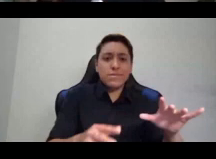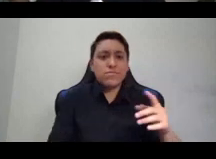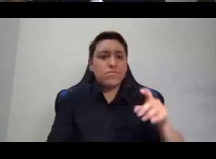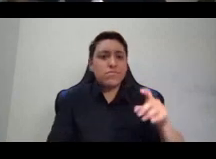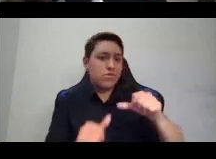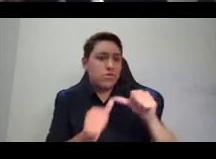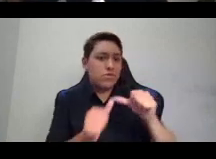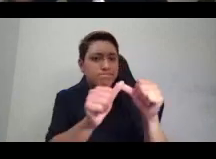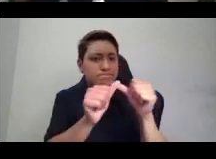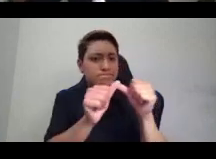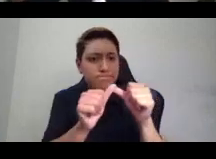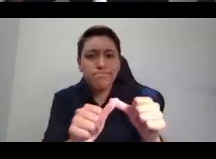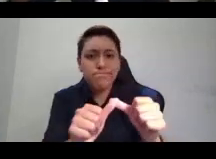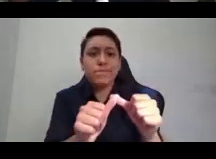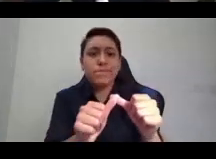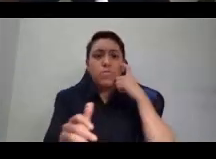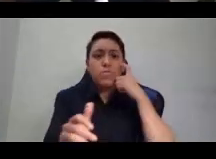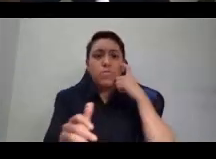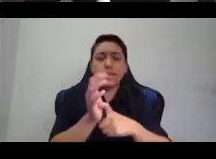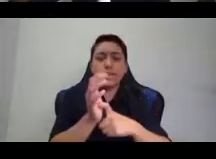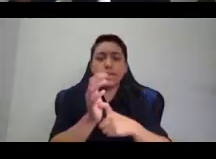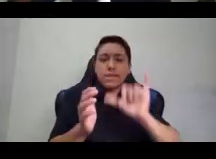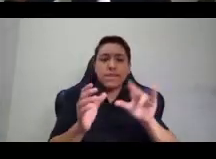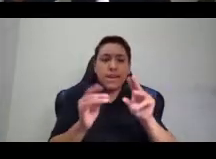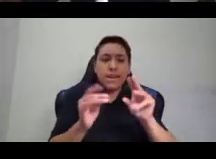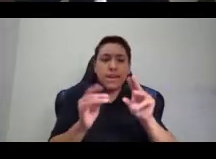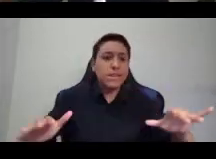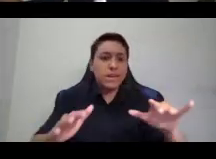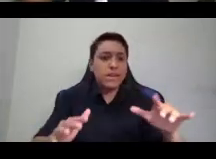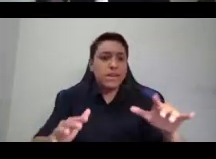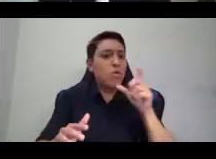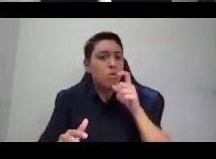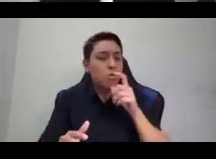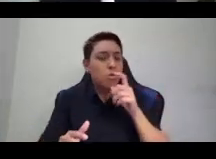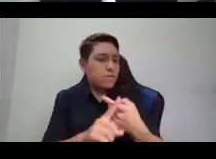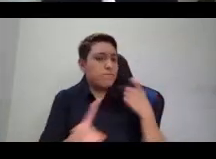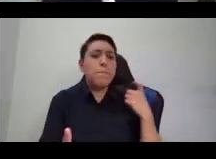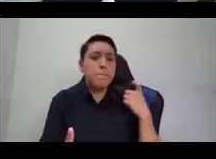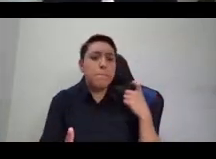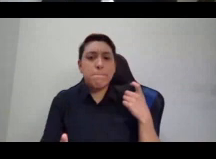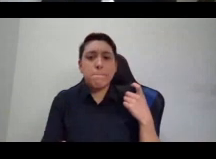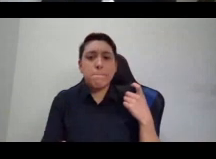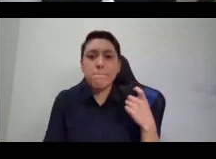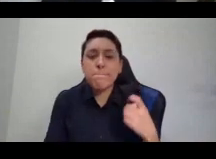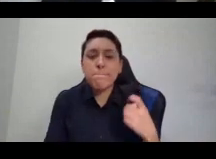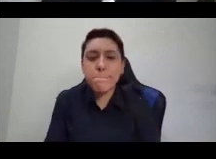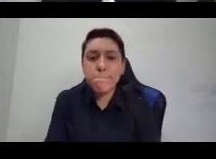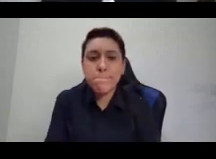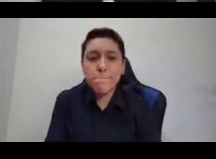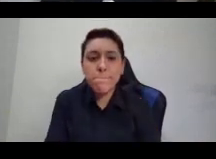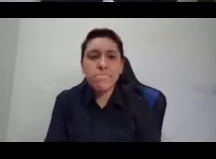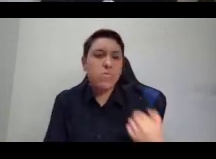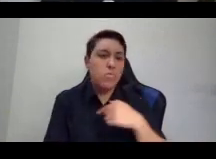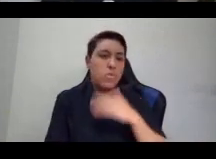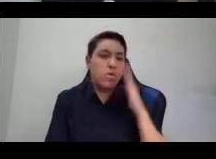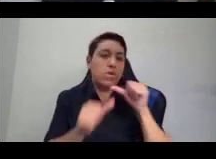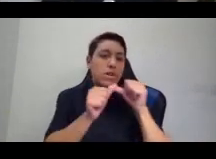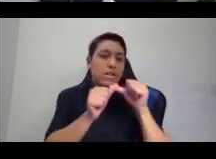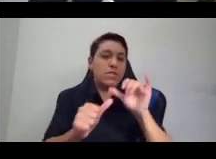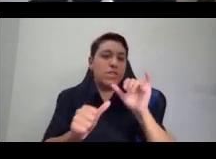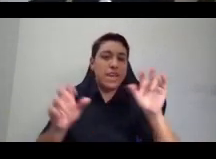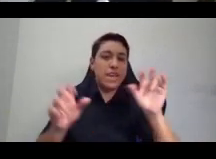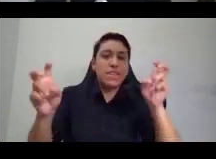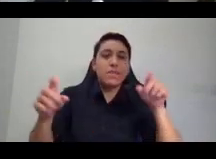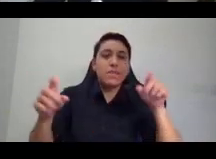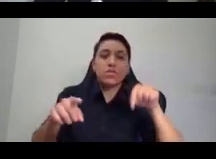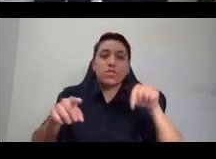will be continue this conversation and continue this theme throughout the rest of this talk. So let